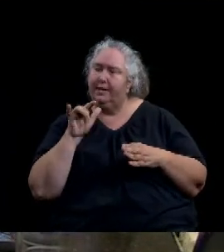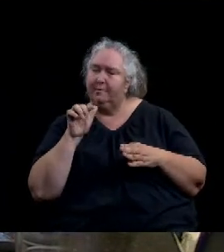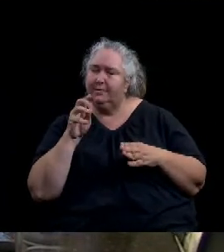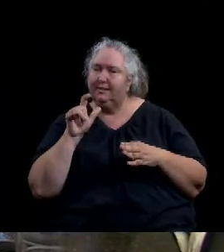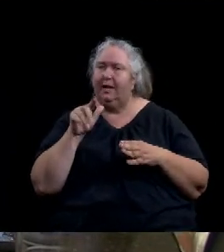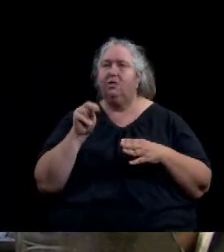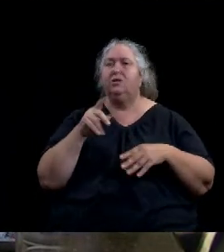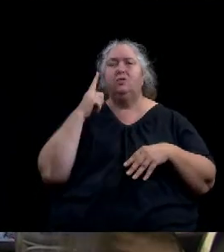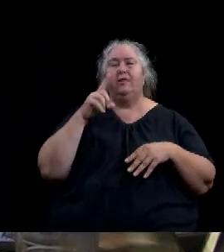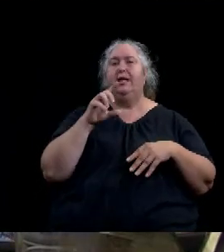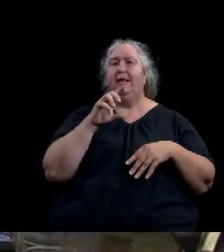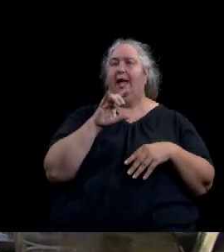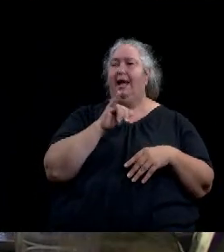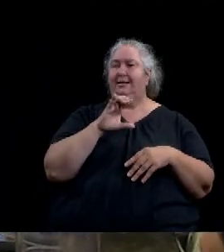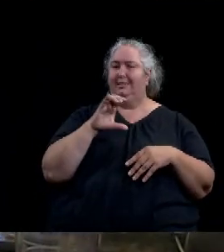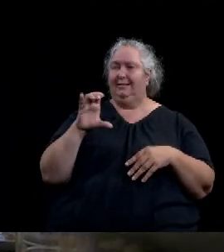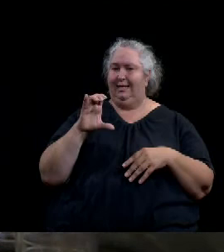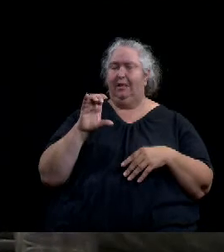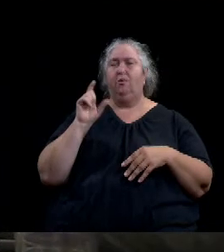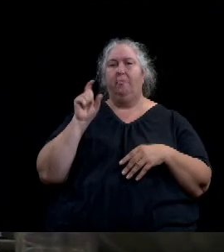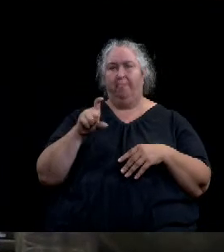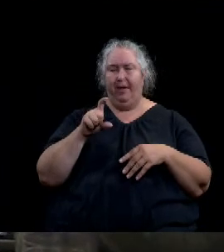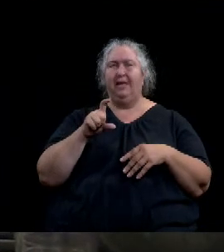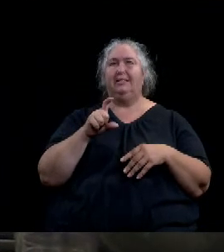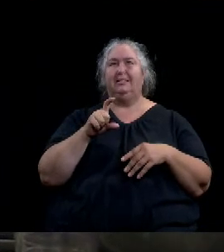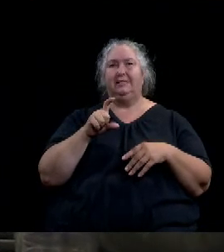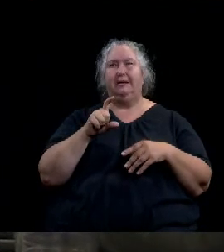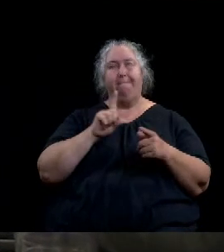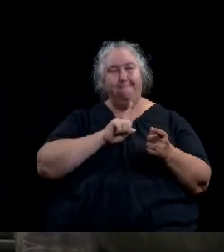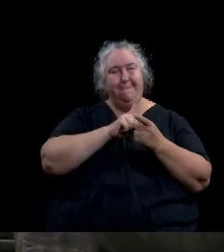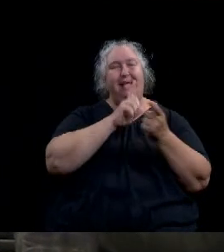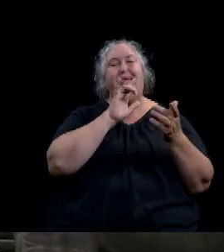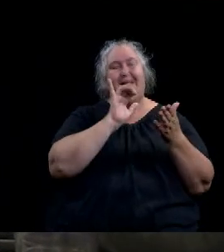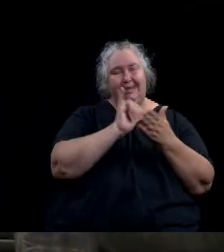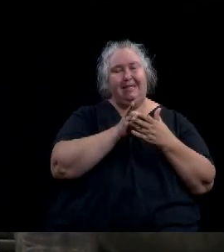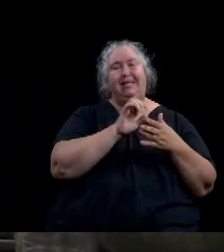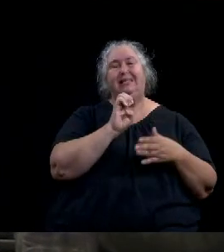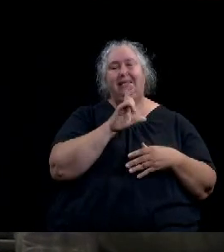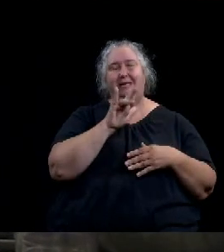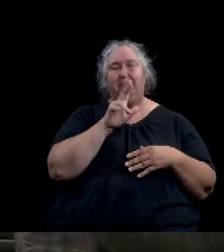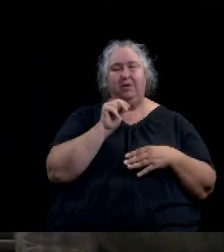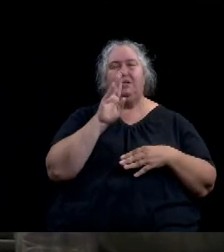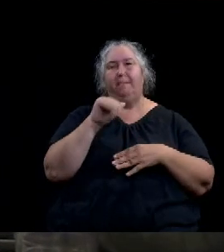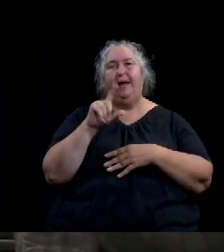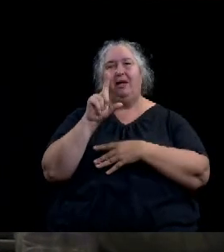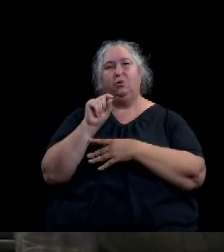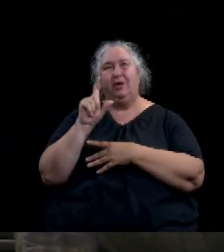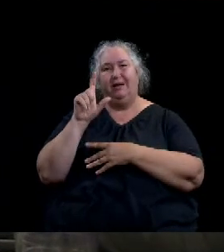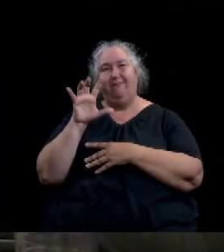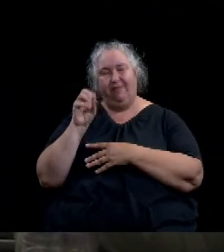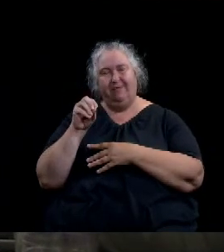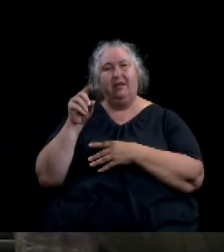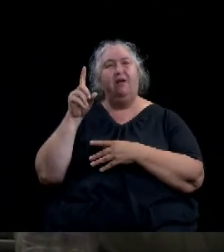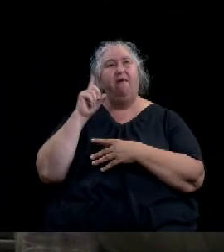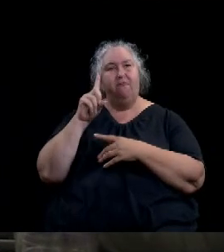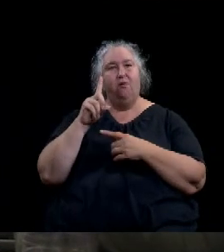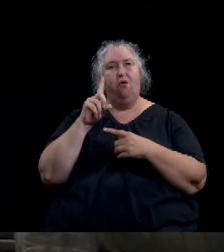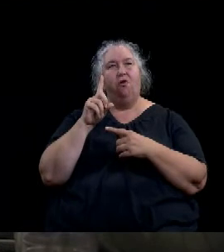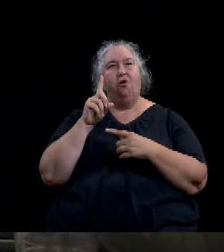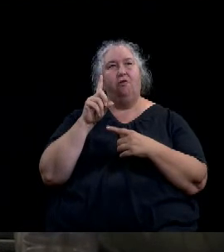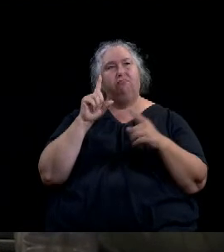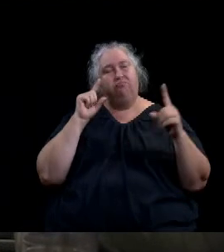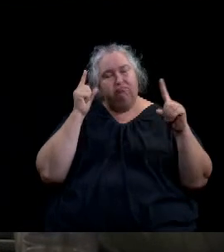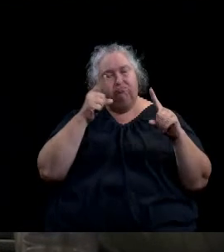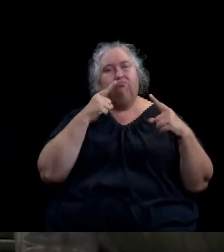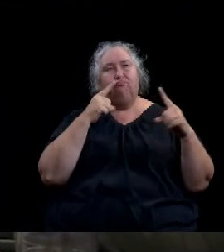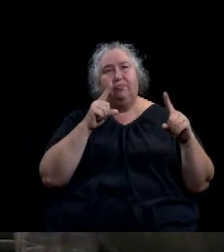by 2050, clearly a department is needed for this vital task. Already, the city is experiencing rising temperatures, worsening drought years of